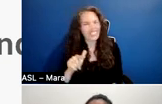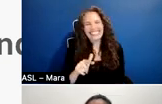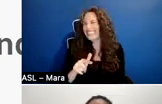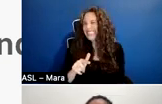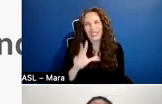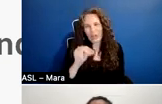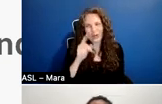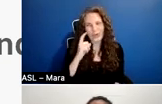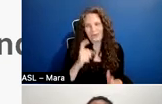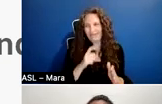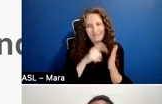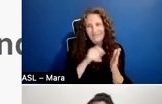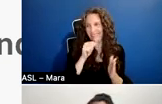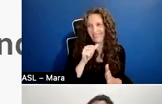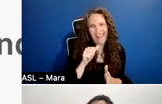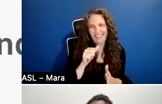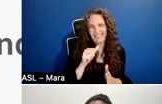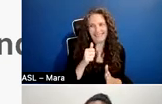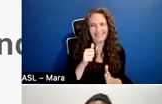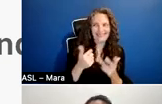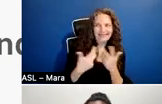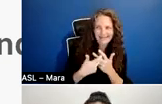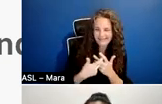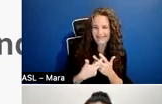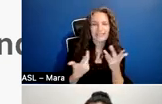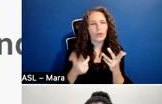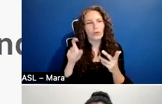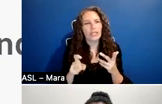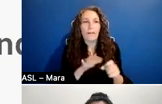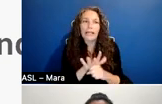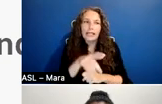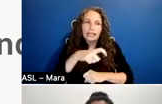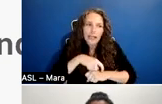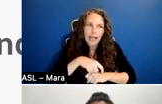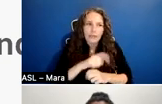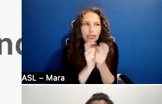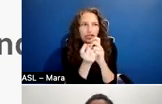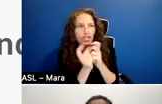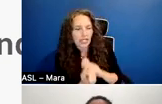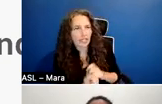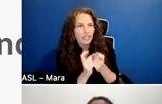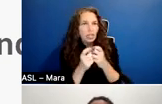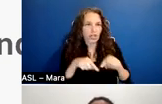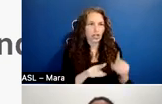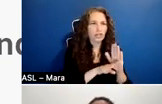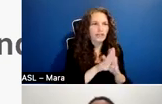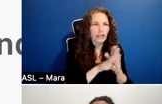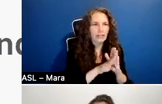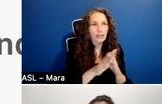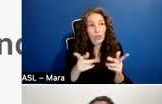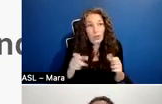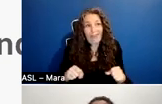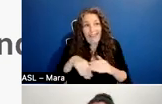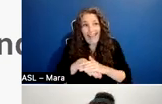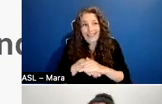plenty of time, um, for the development and access to your participants. And finally, during development, you should